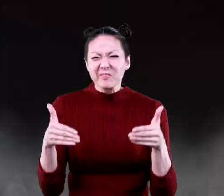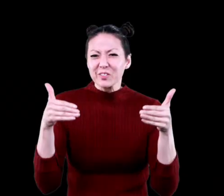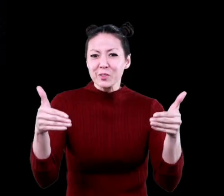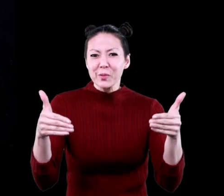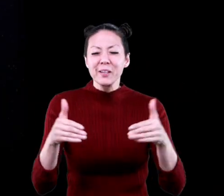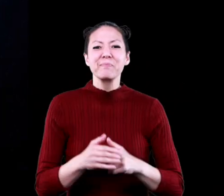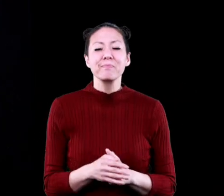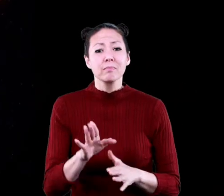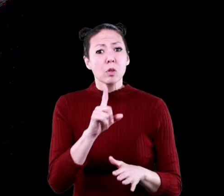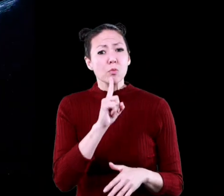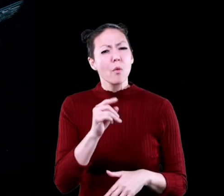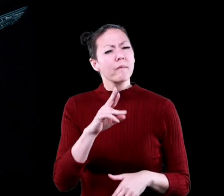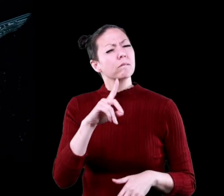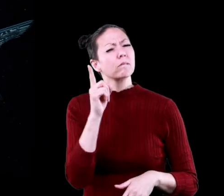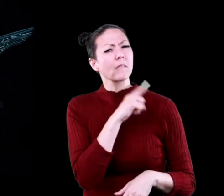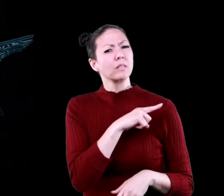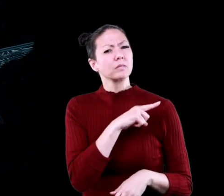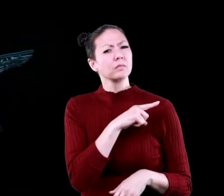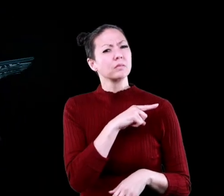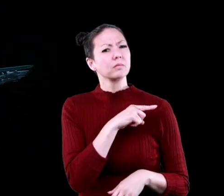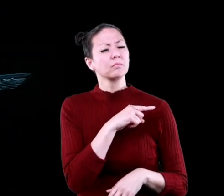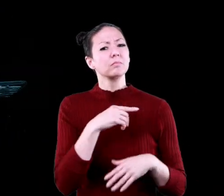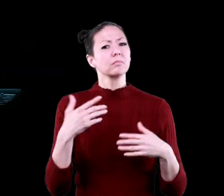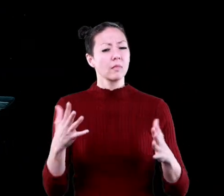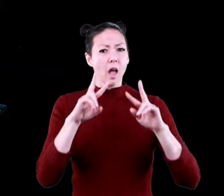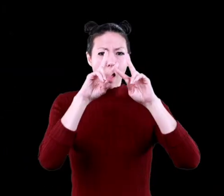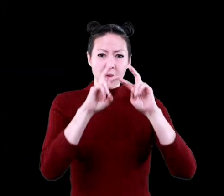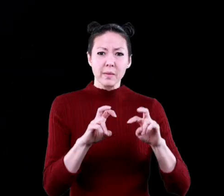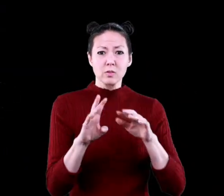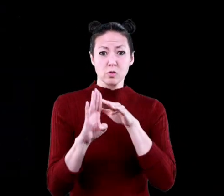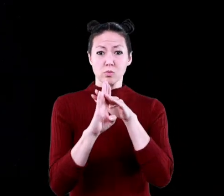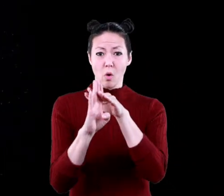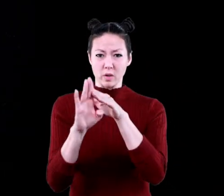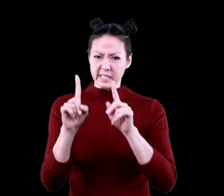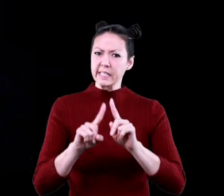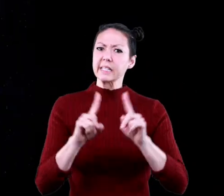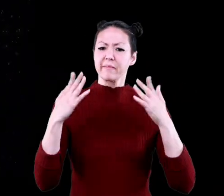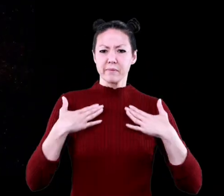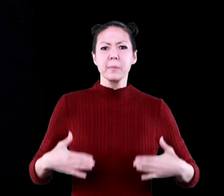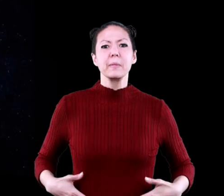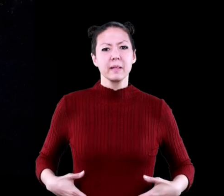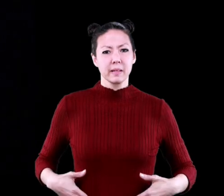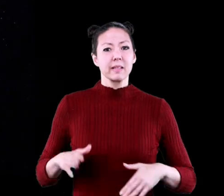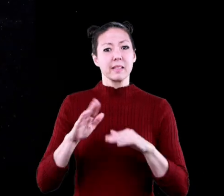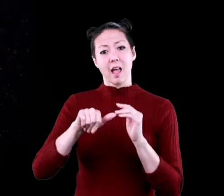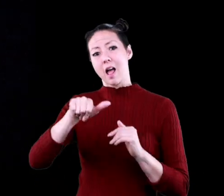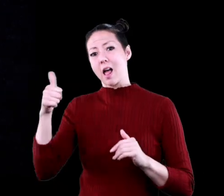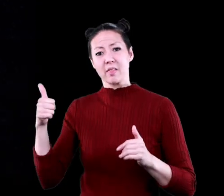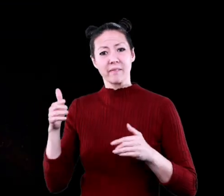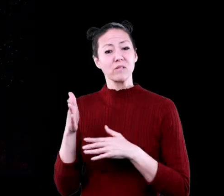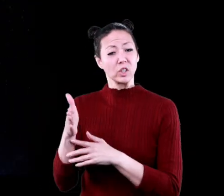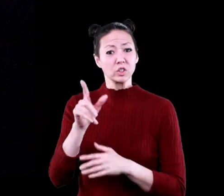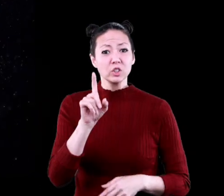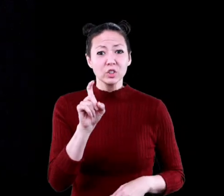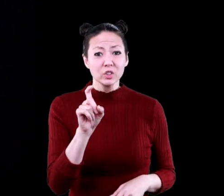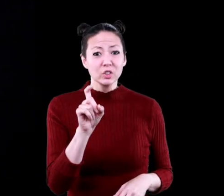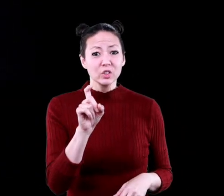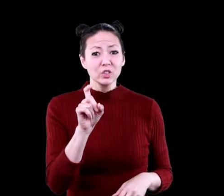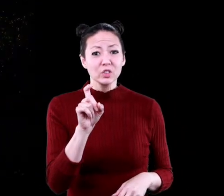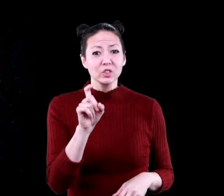do it! True or false? The anatomy of sharks is different than the anatomy of other fish.